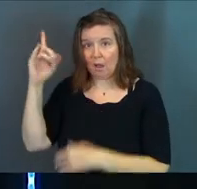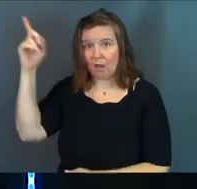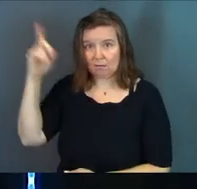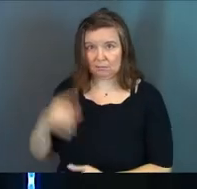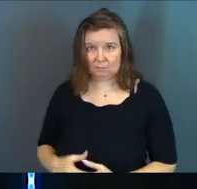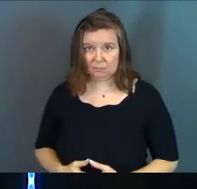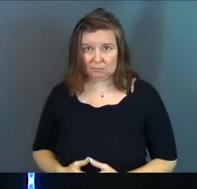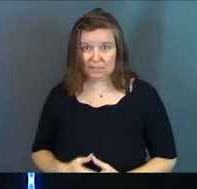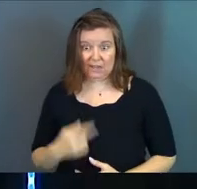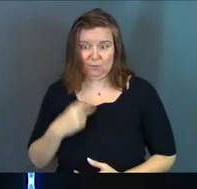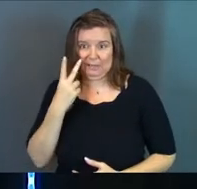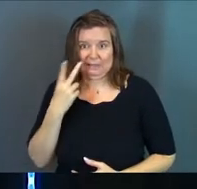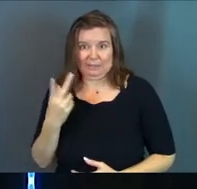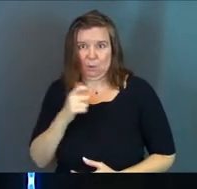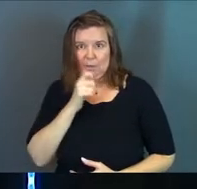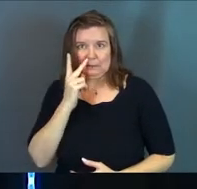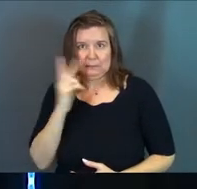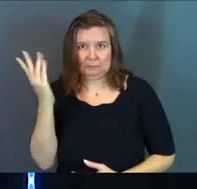up to God.